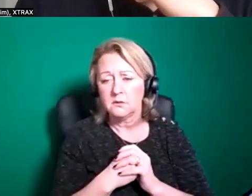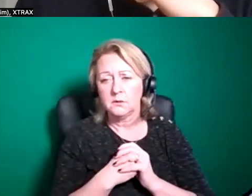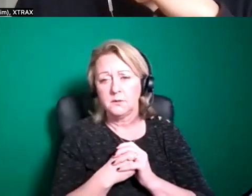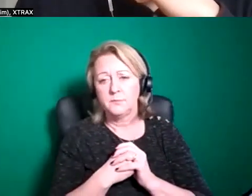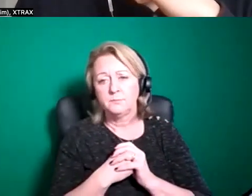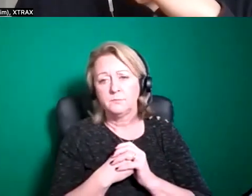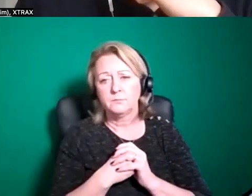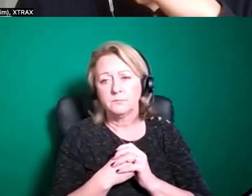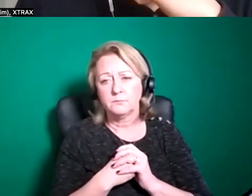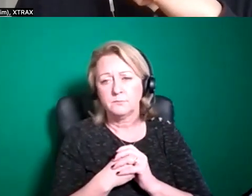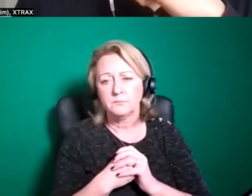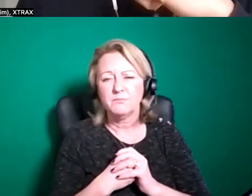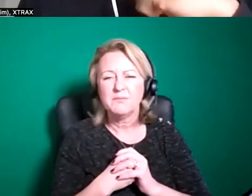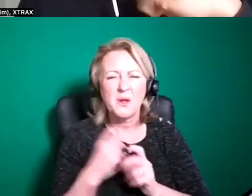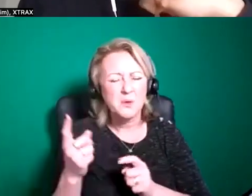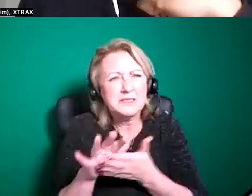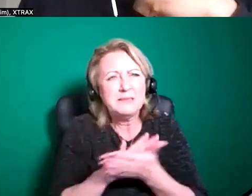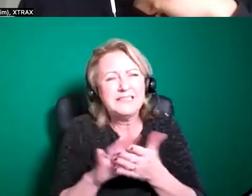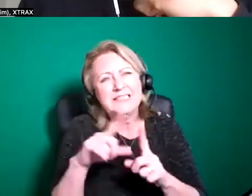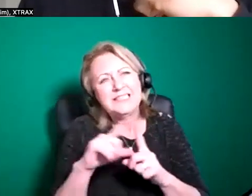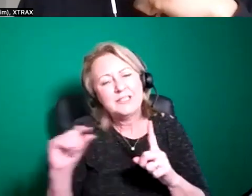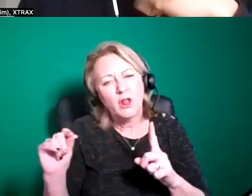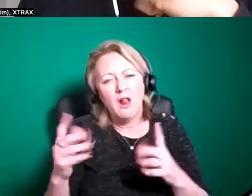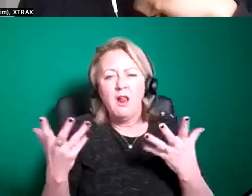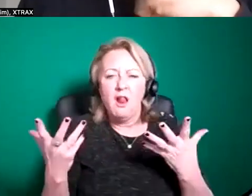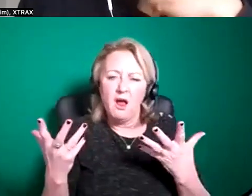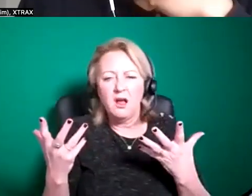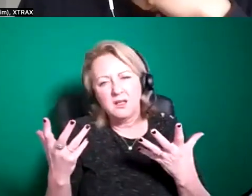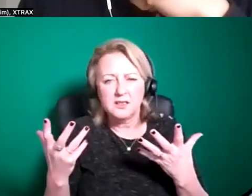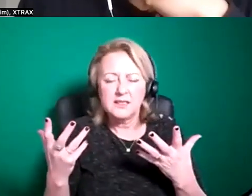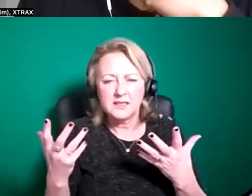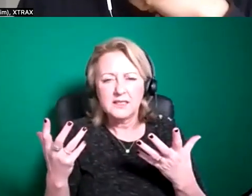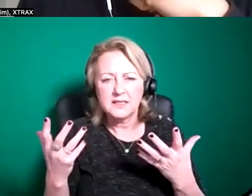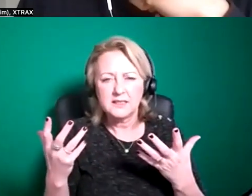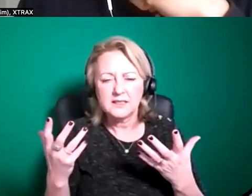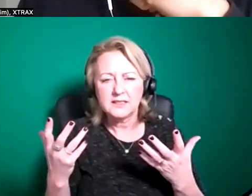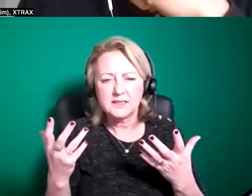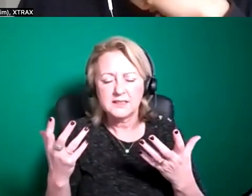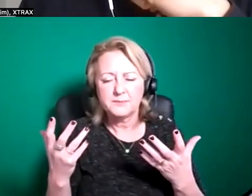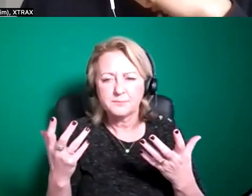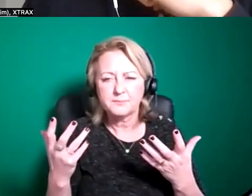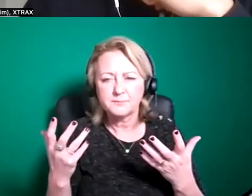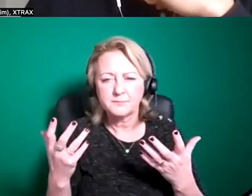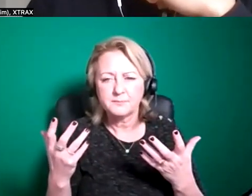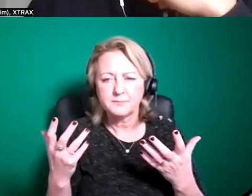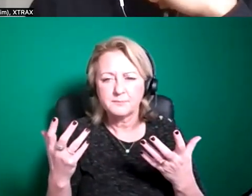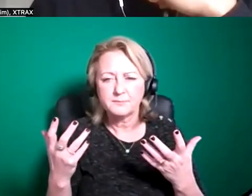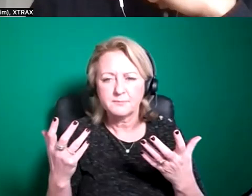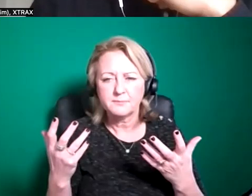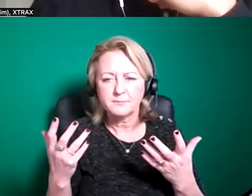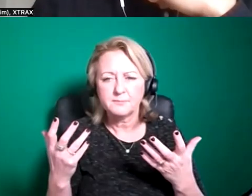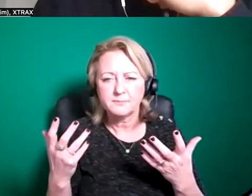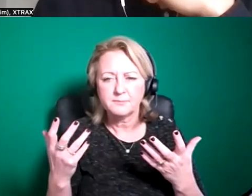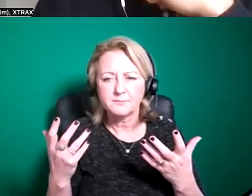on what constitutes digital um yeah it it's it's it's um uh